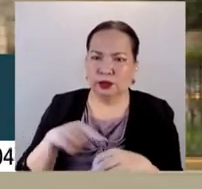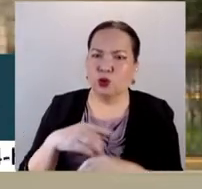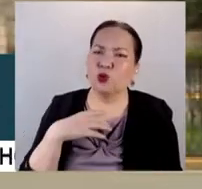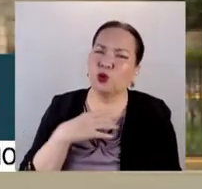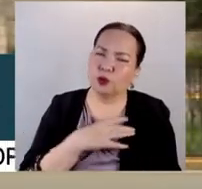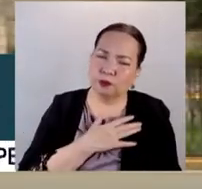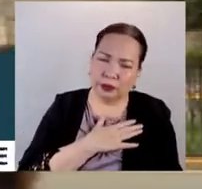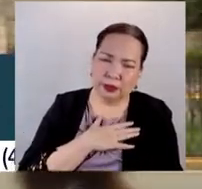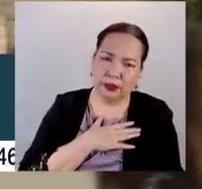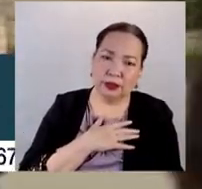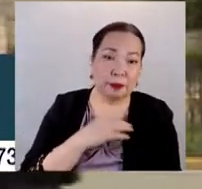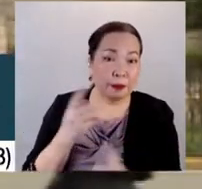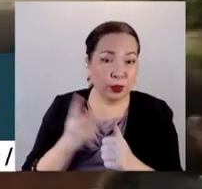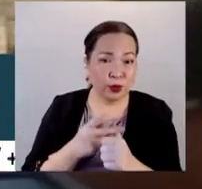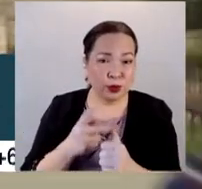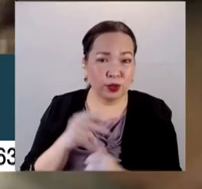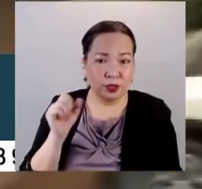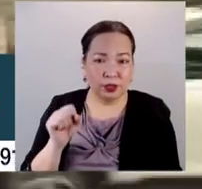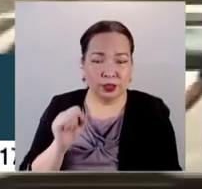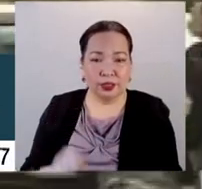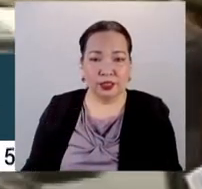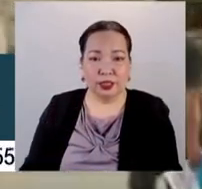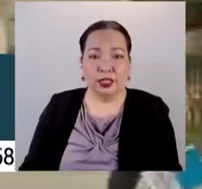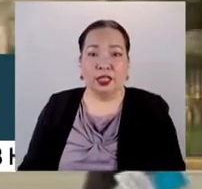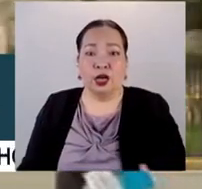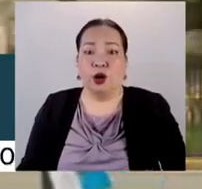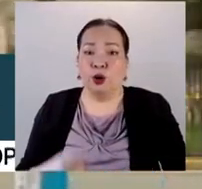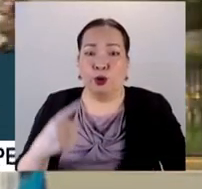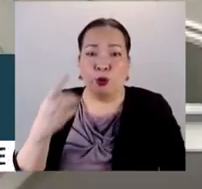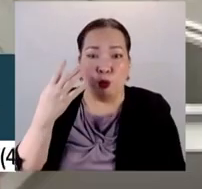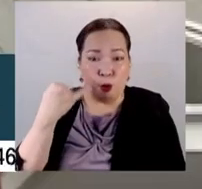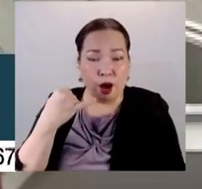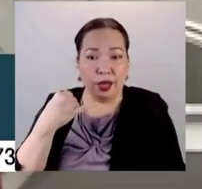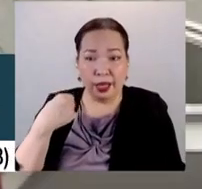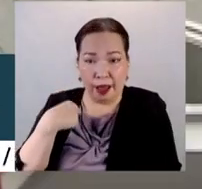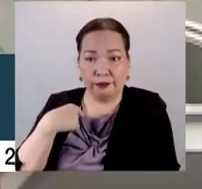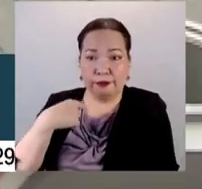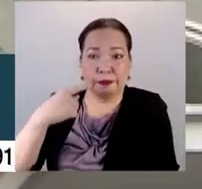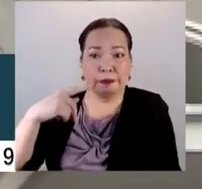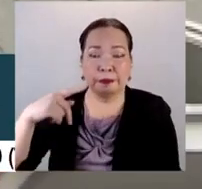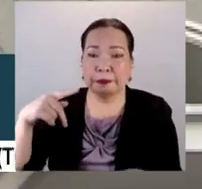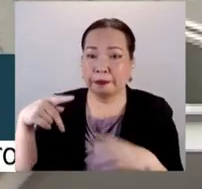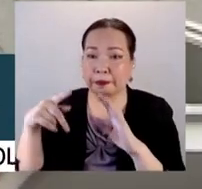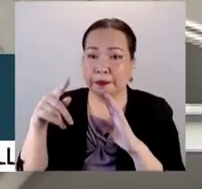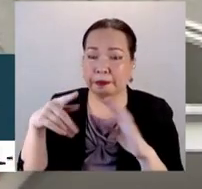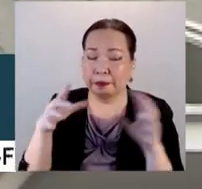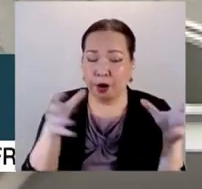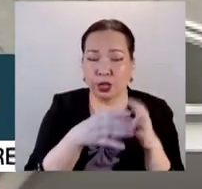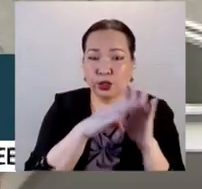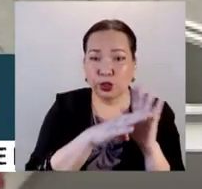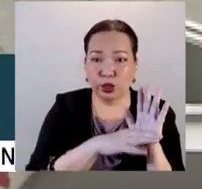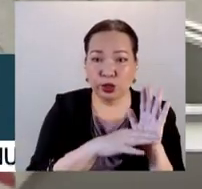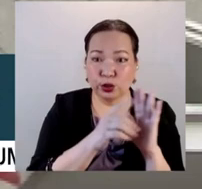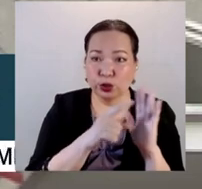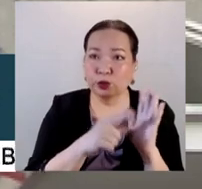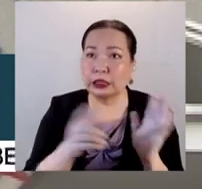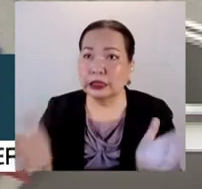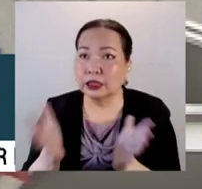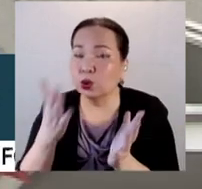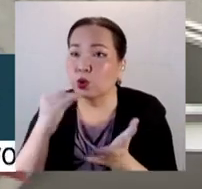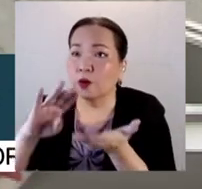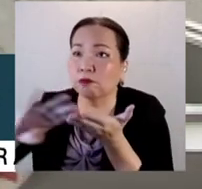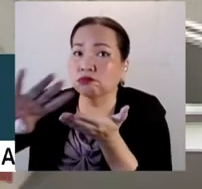first and foremost, the primary purpose of the party list law is to ensure greater participation of the marginalized